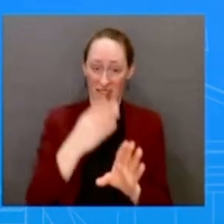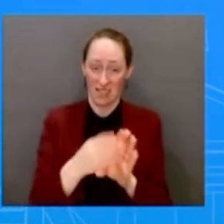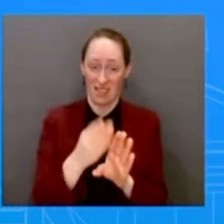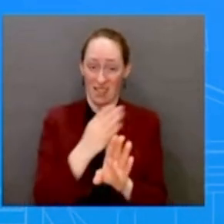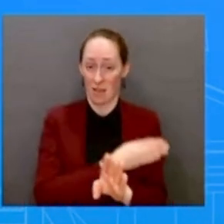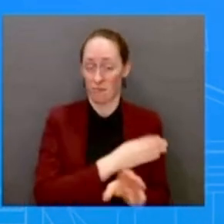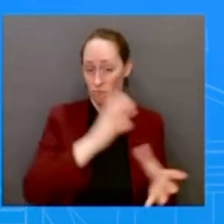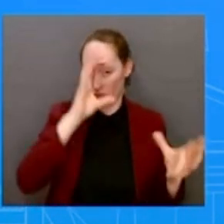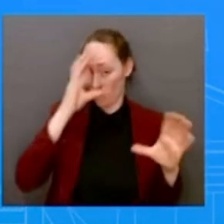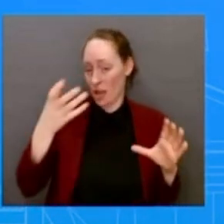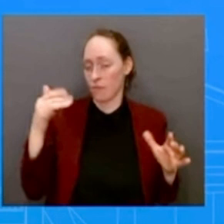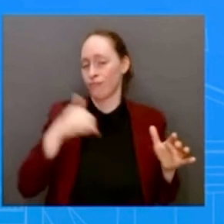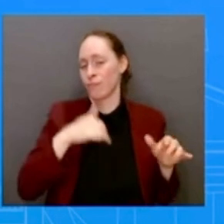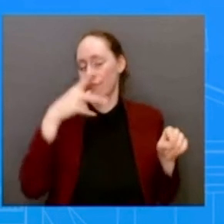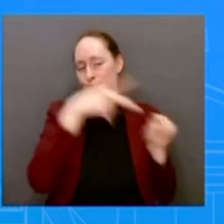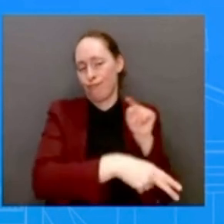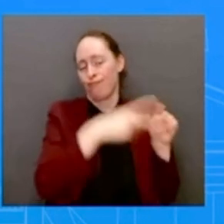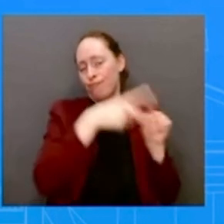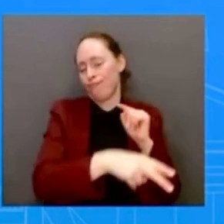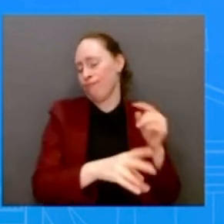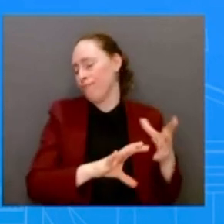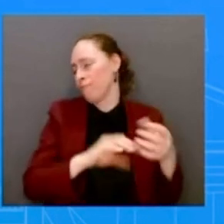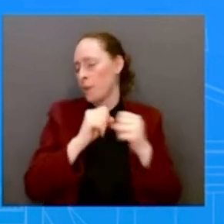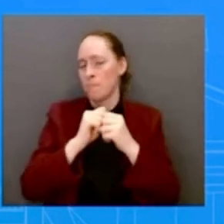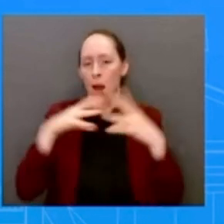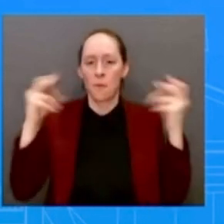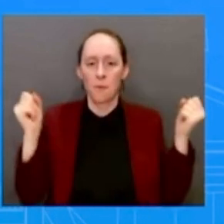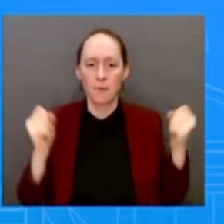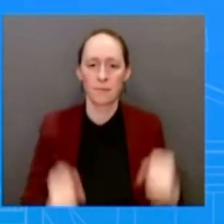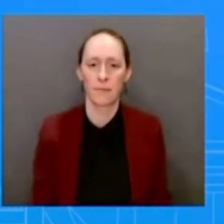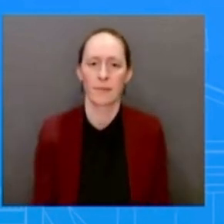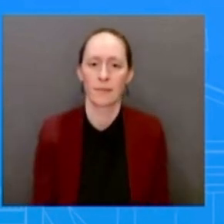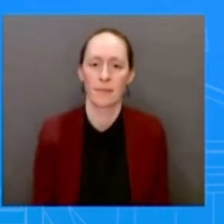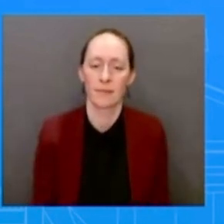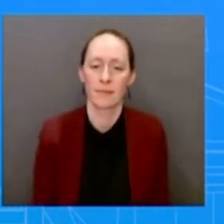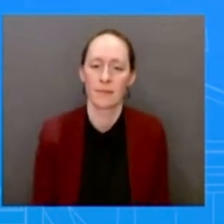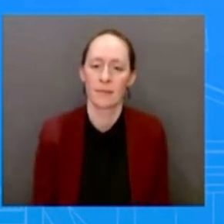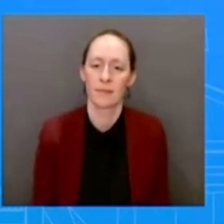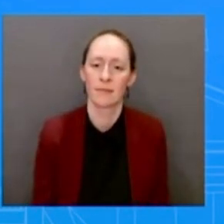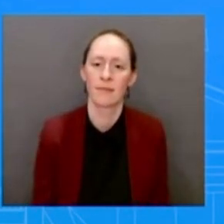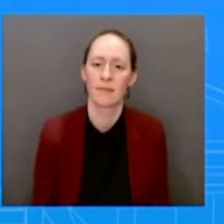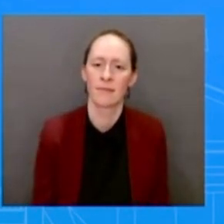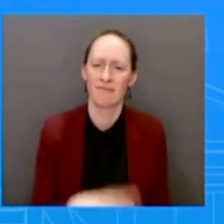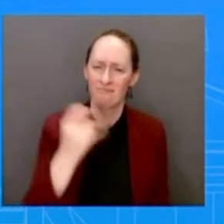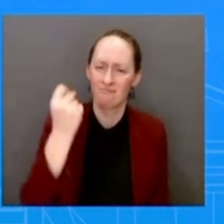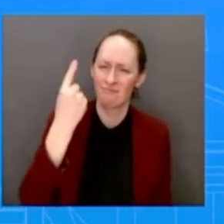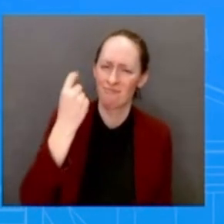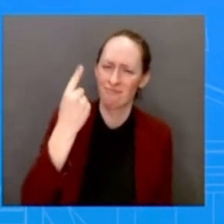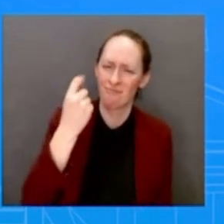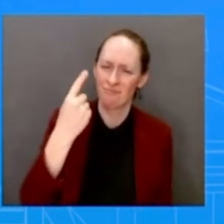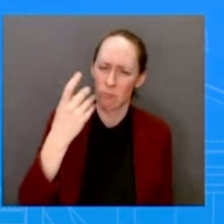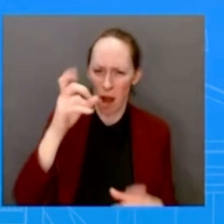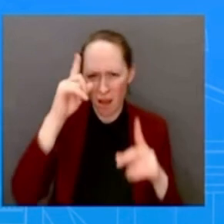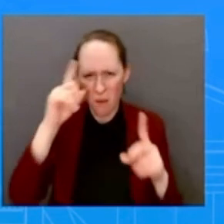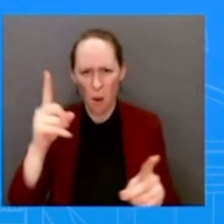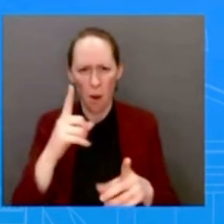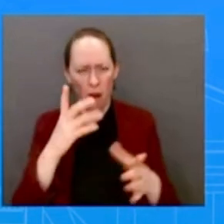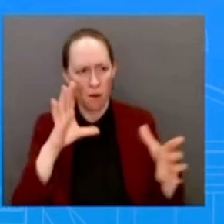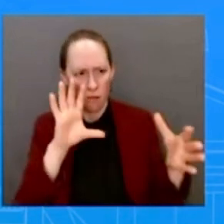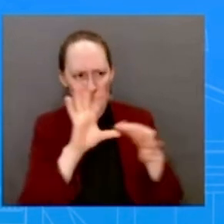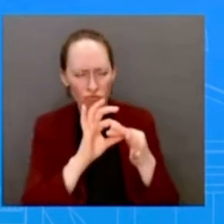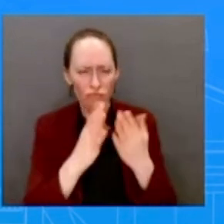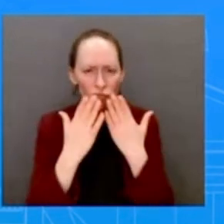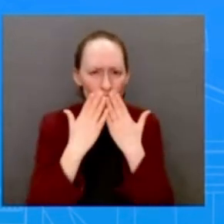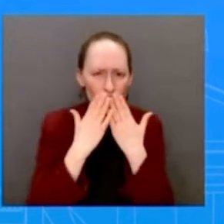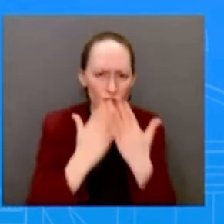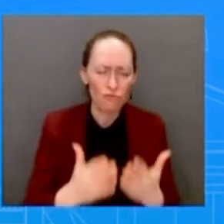before becoming President. And so, of course, we want to make sure there's a good working relationship. And you're going to see